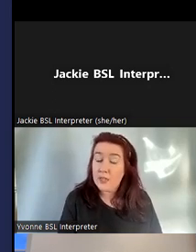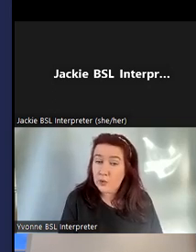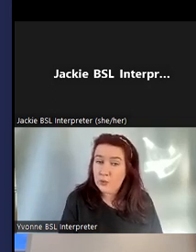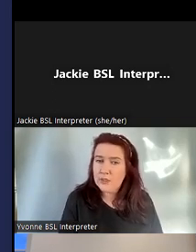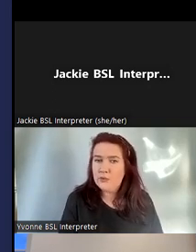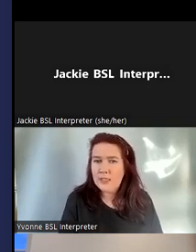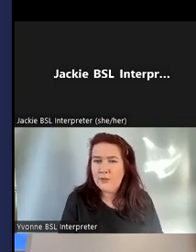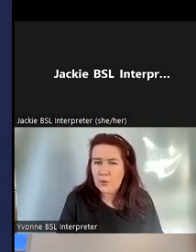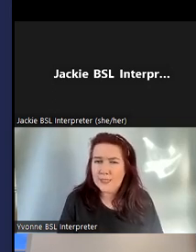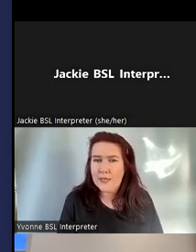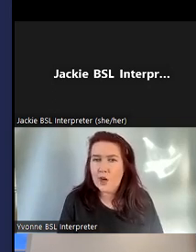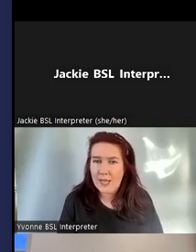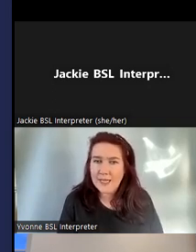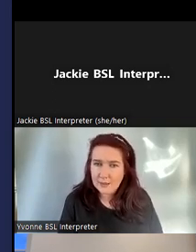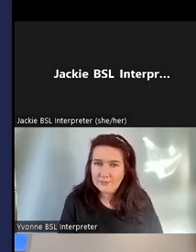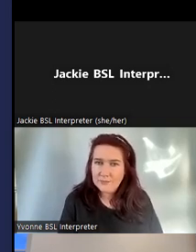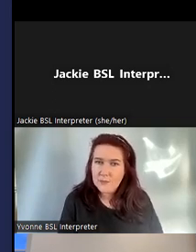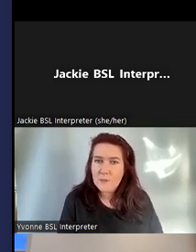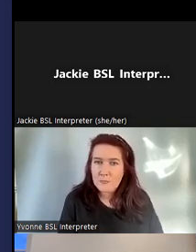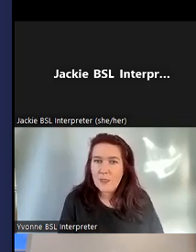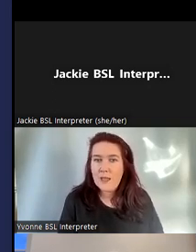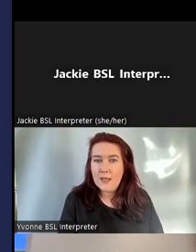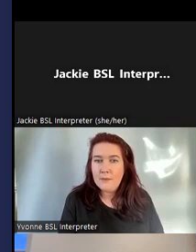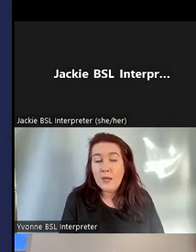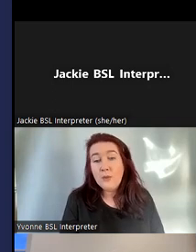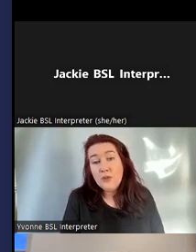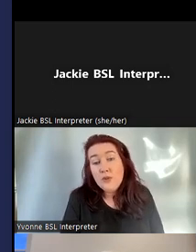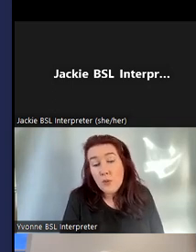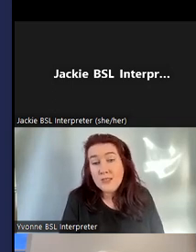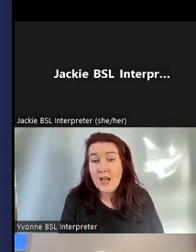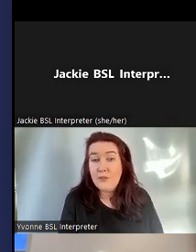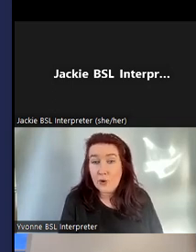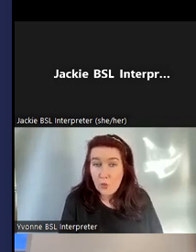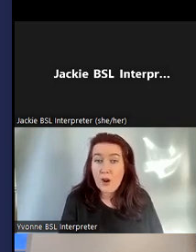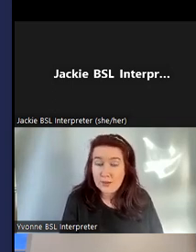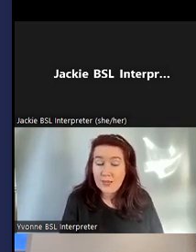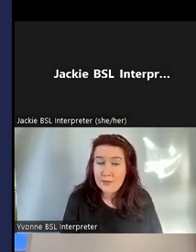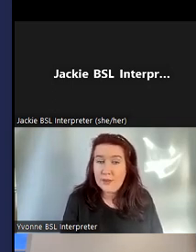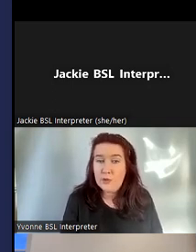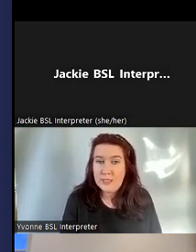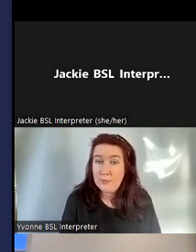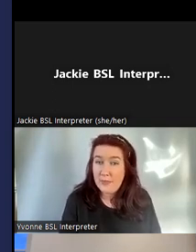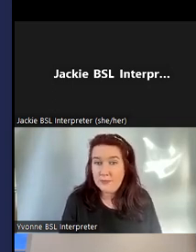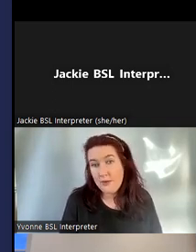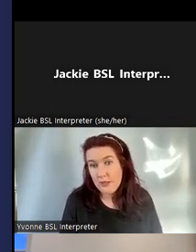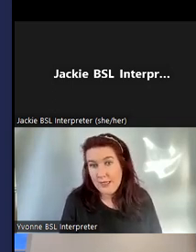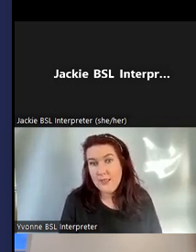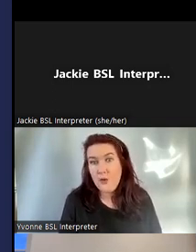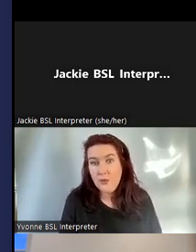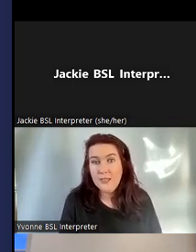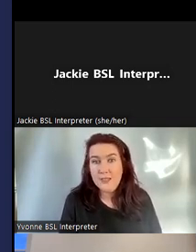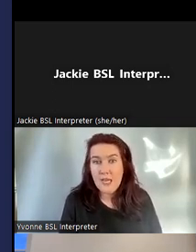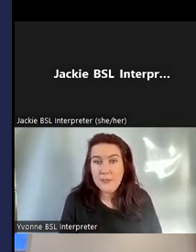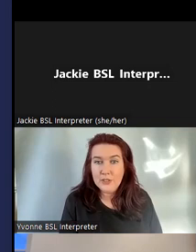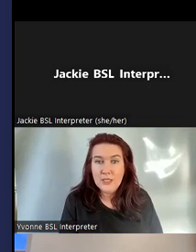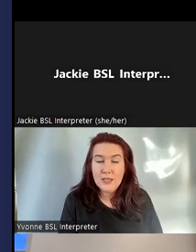longer term goals to really focus in our planning and we do want to have our own archive with museum that that really is